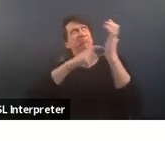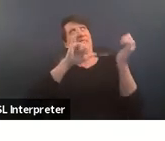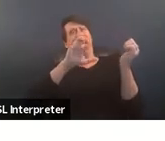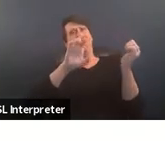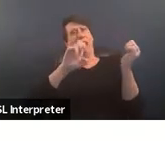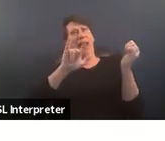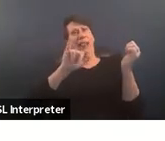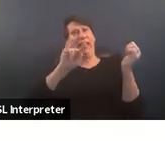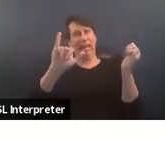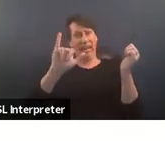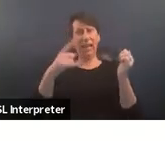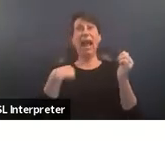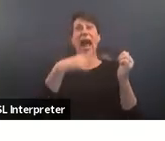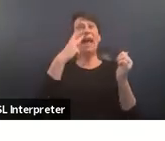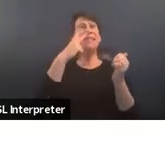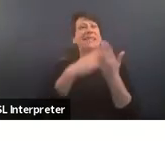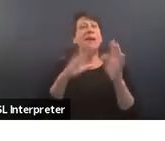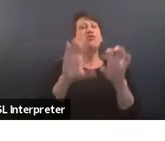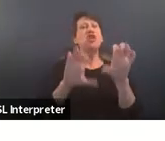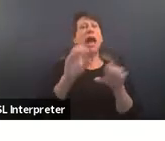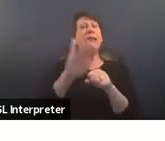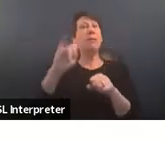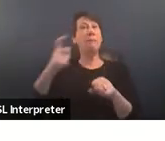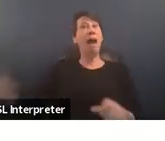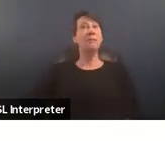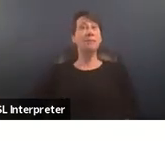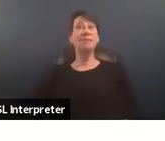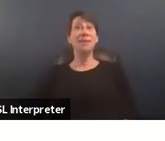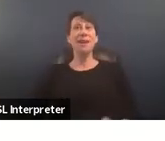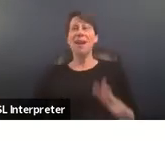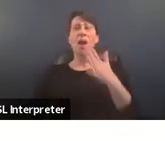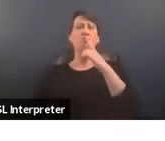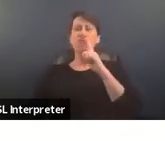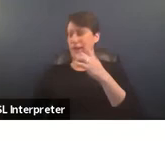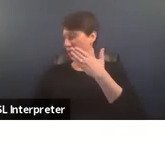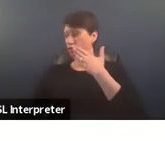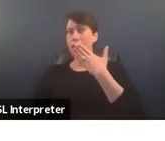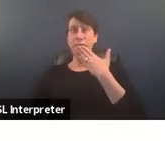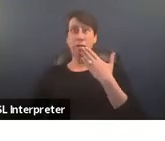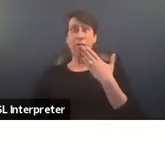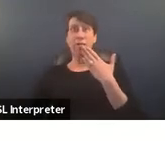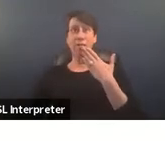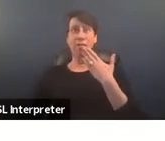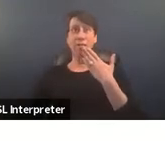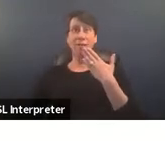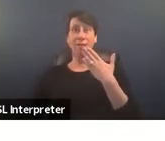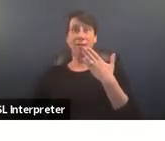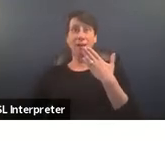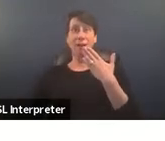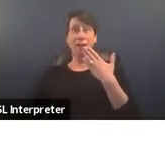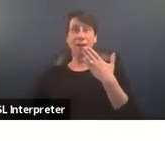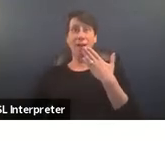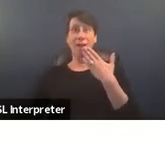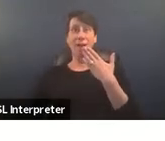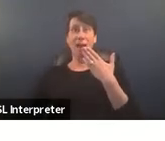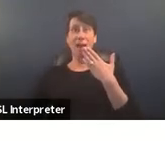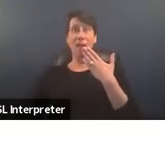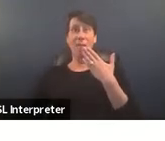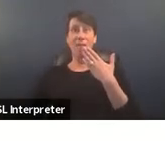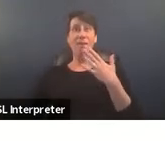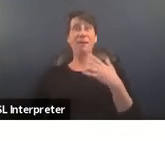that there's some chat in the chat box um and i'm really grateful for folks having this conversation i can't follow along